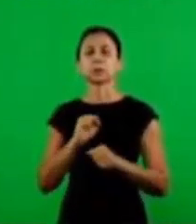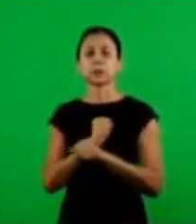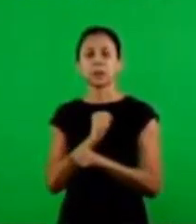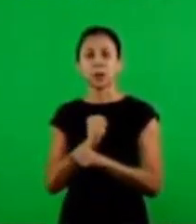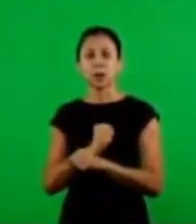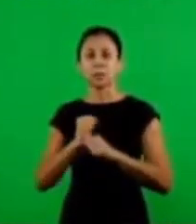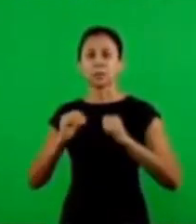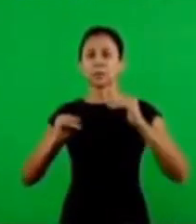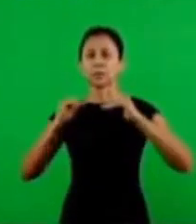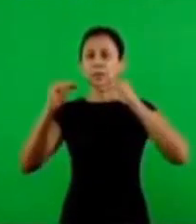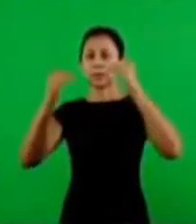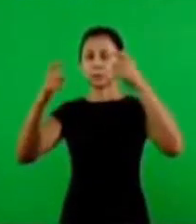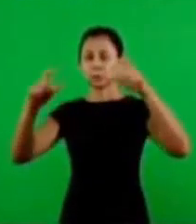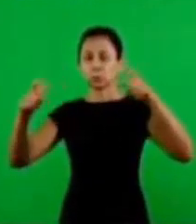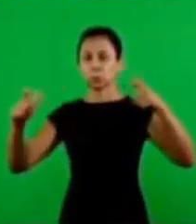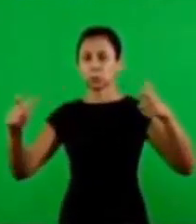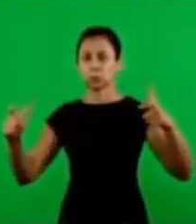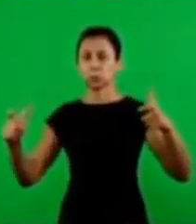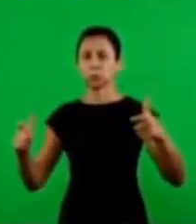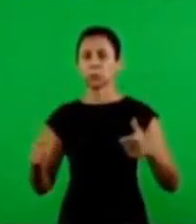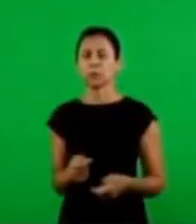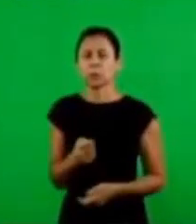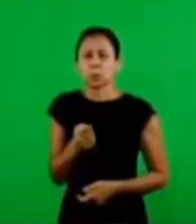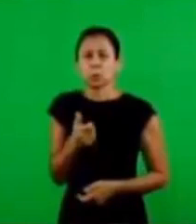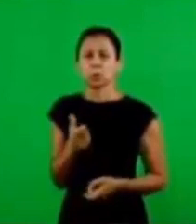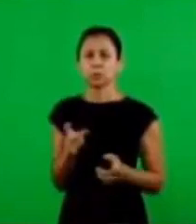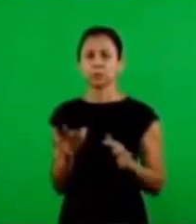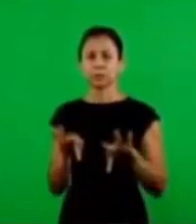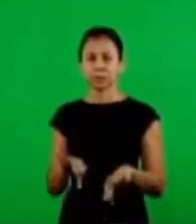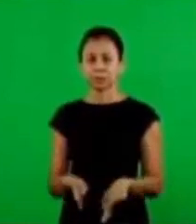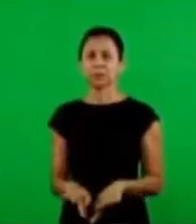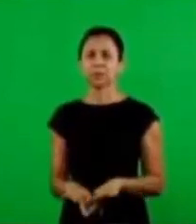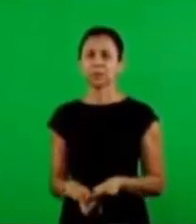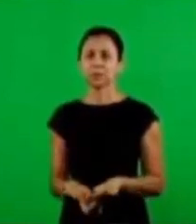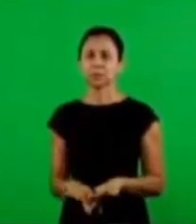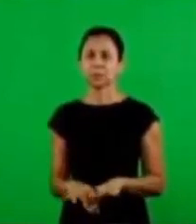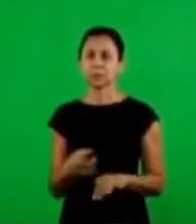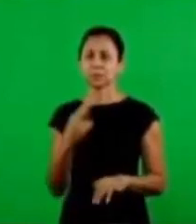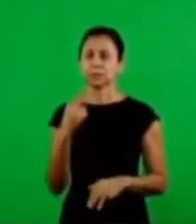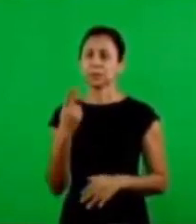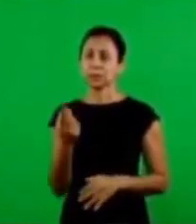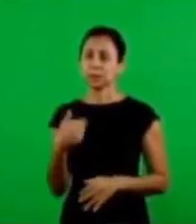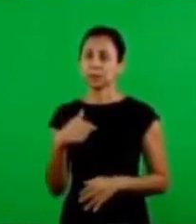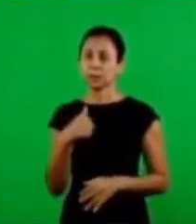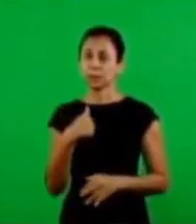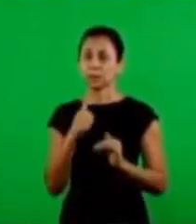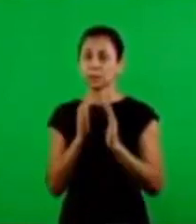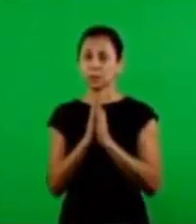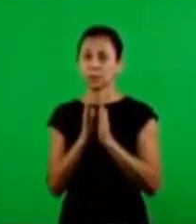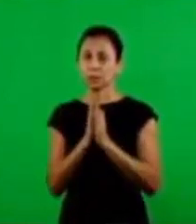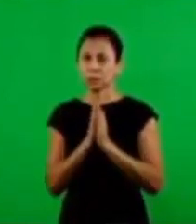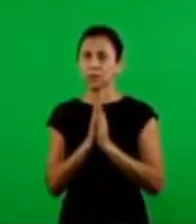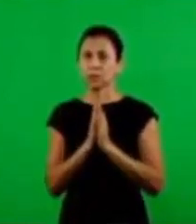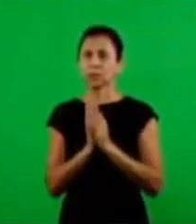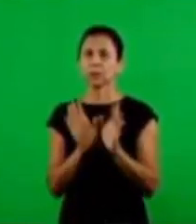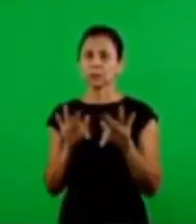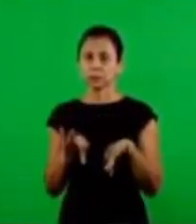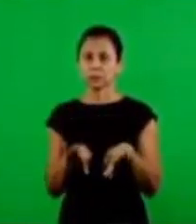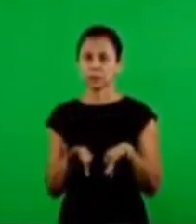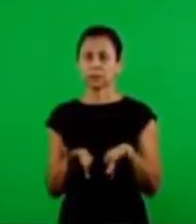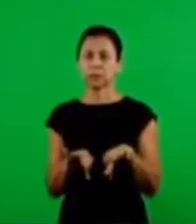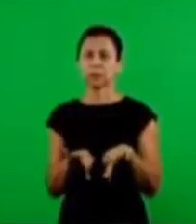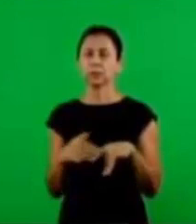the work is going to grow I come to the ending I'm going to pray now for